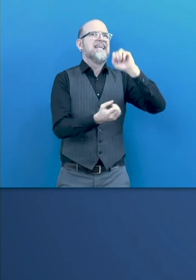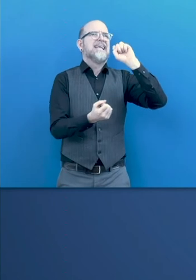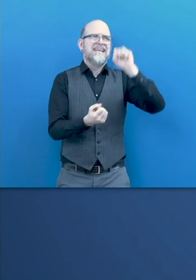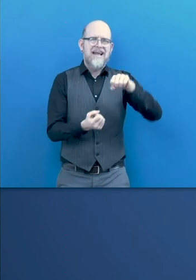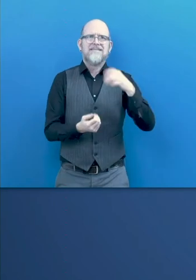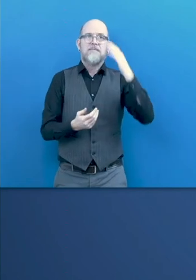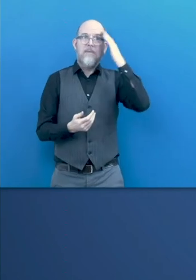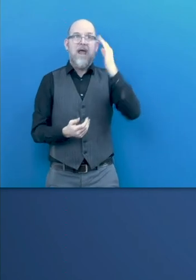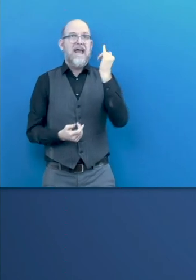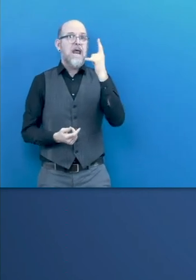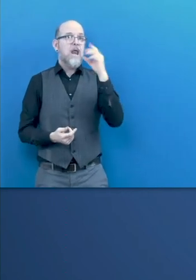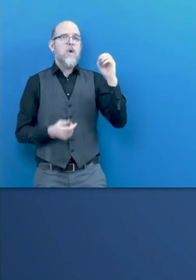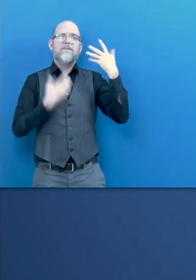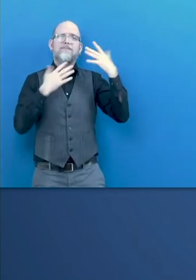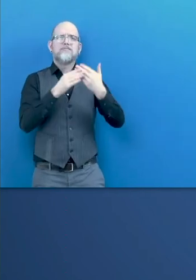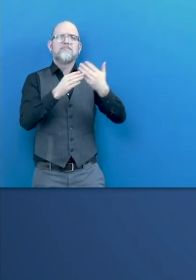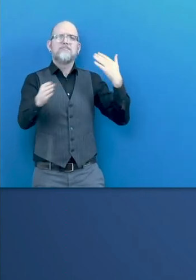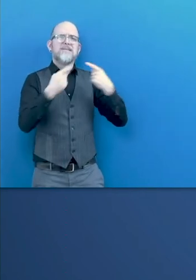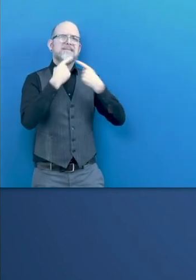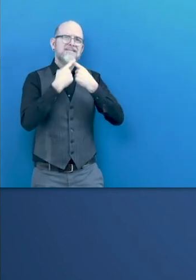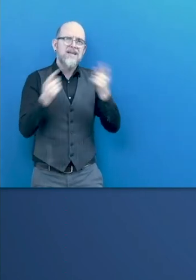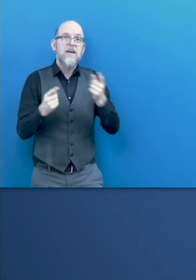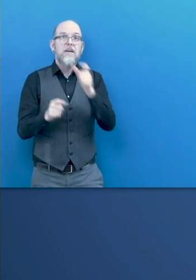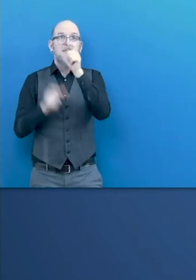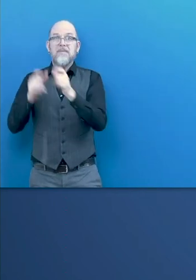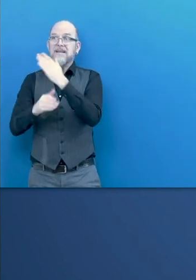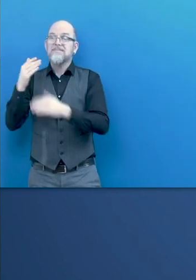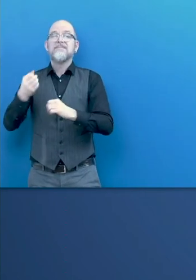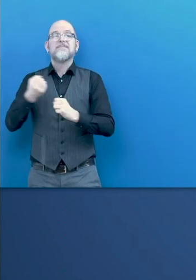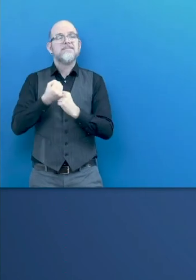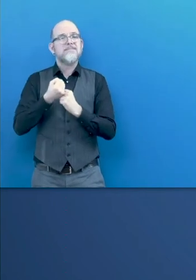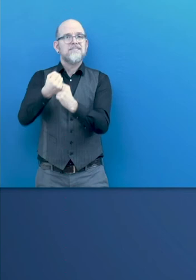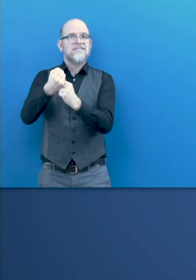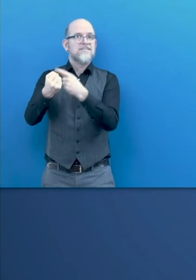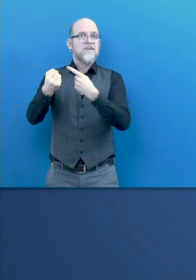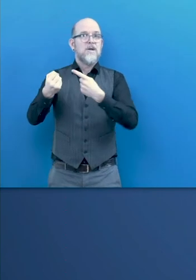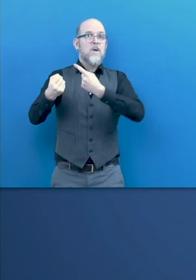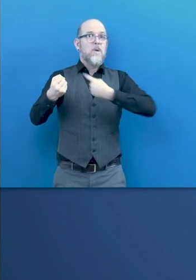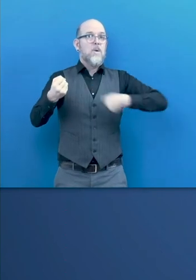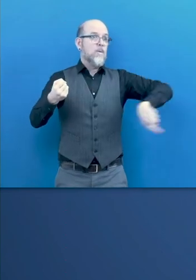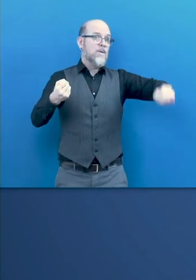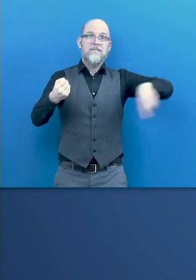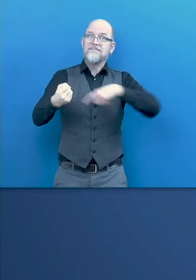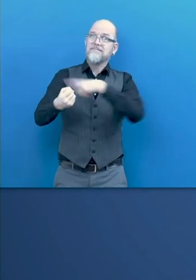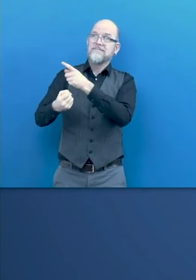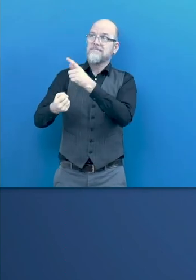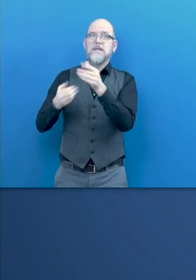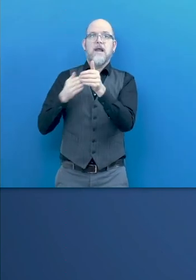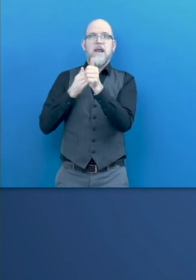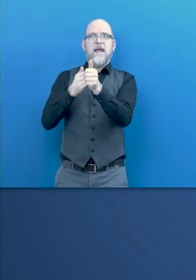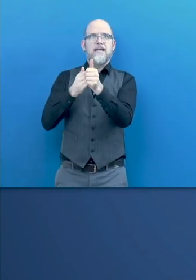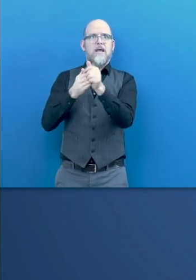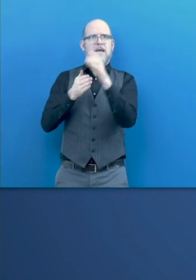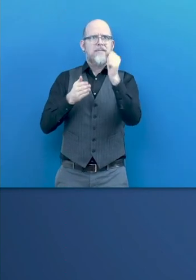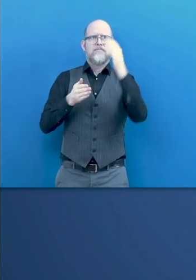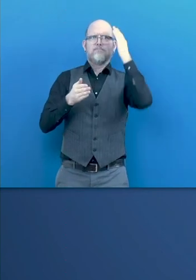commitment to persons with disabilities, which has been reinforced through our leadership role in the development of